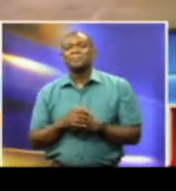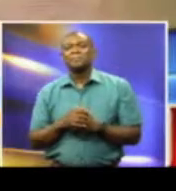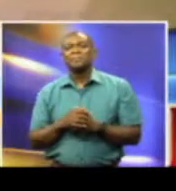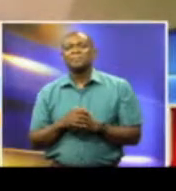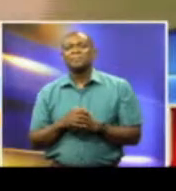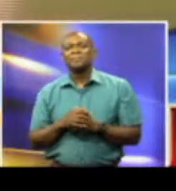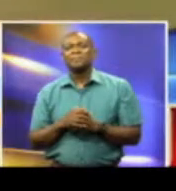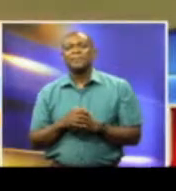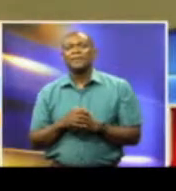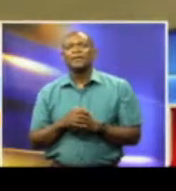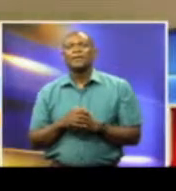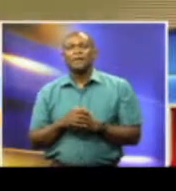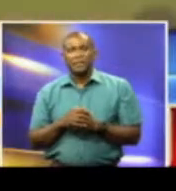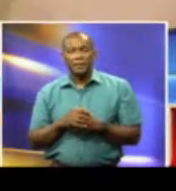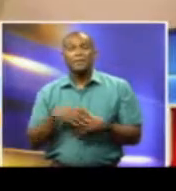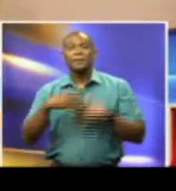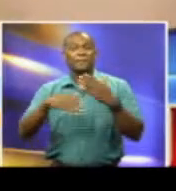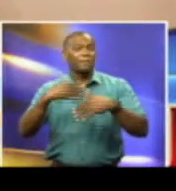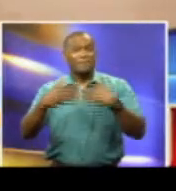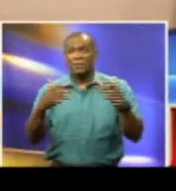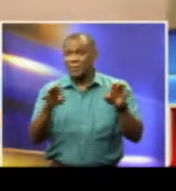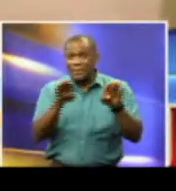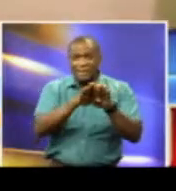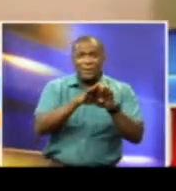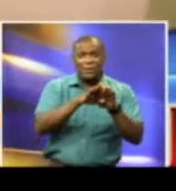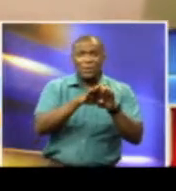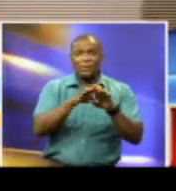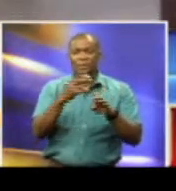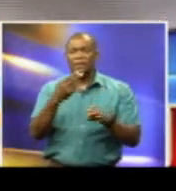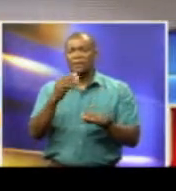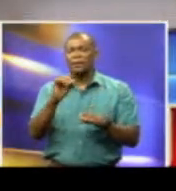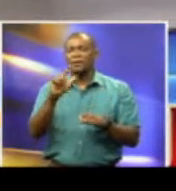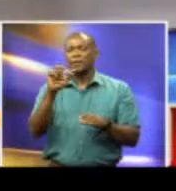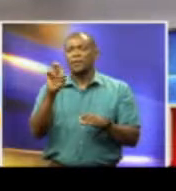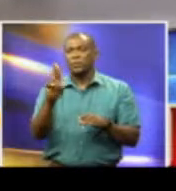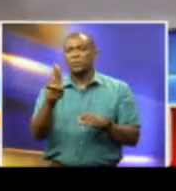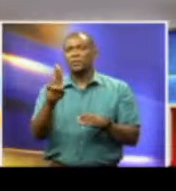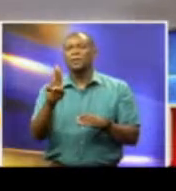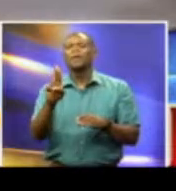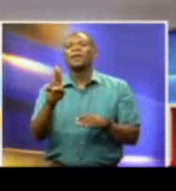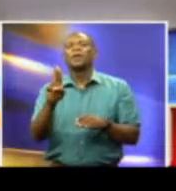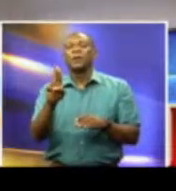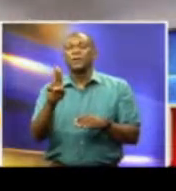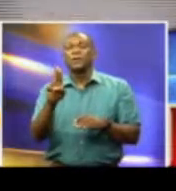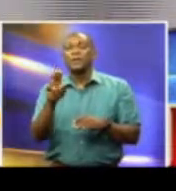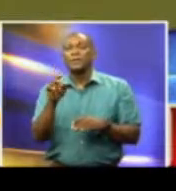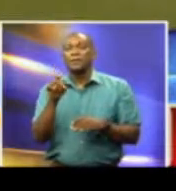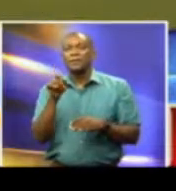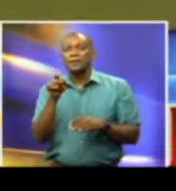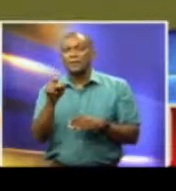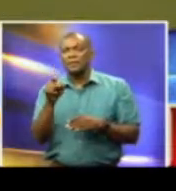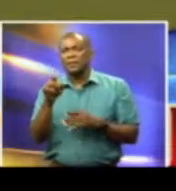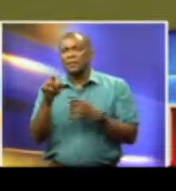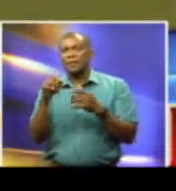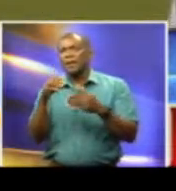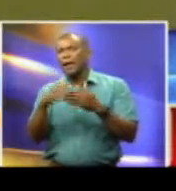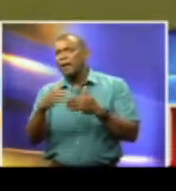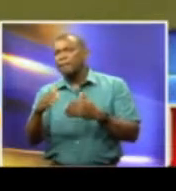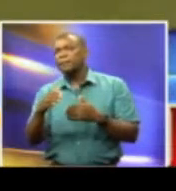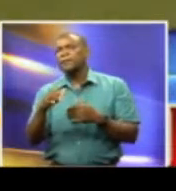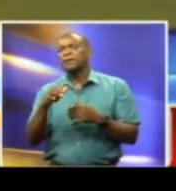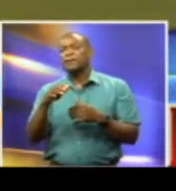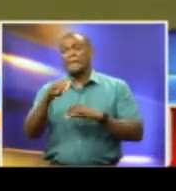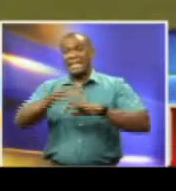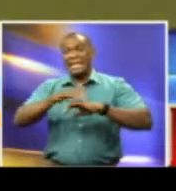Their innings was finally closed off when Holder bit the edge of James Anderson. Cornwall gets in the game as England reach